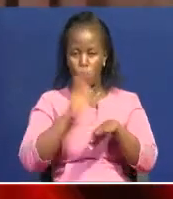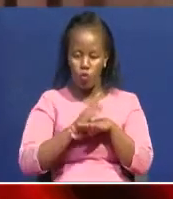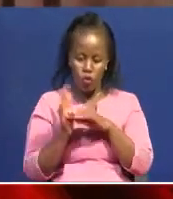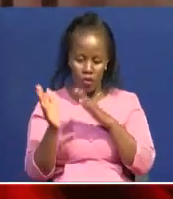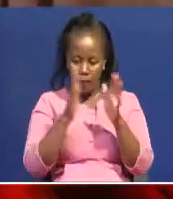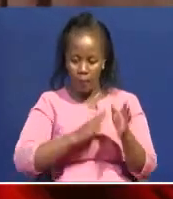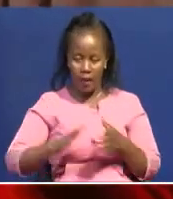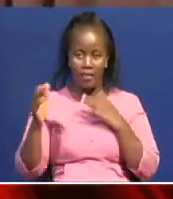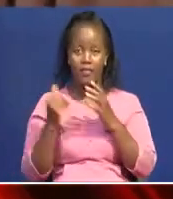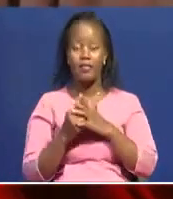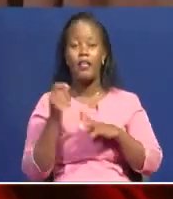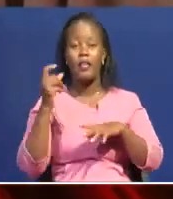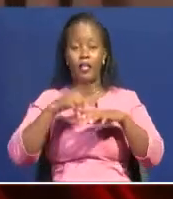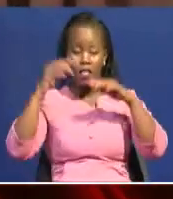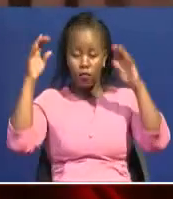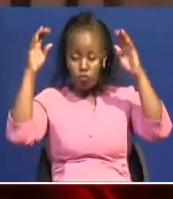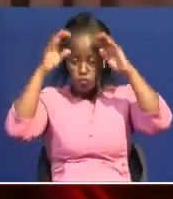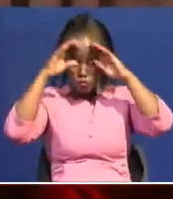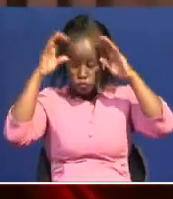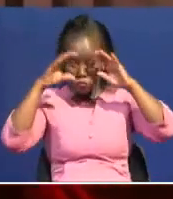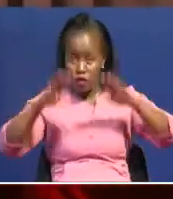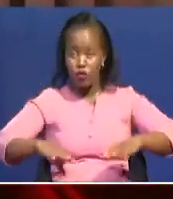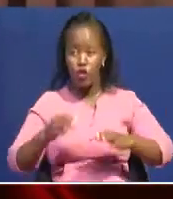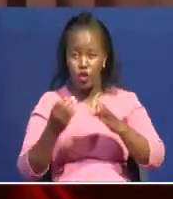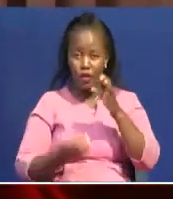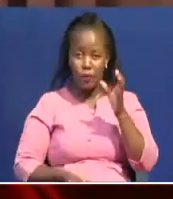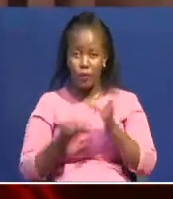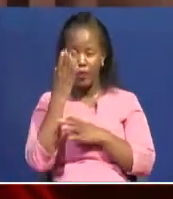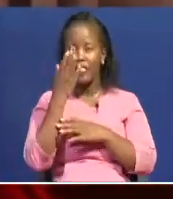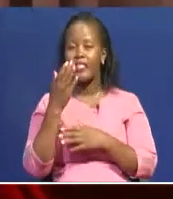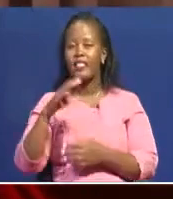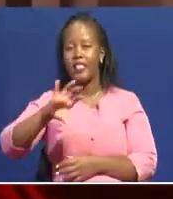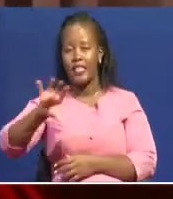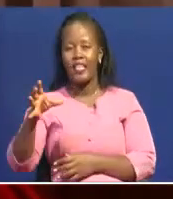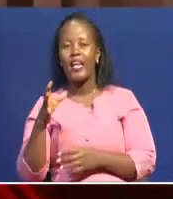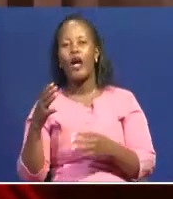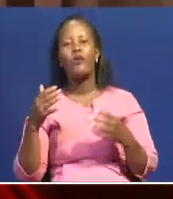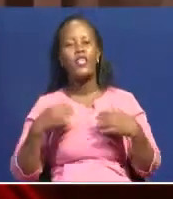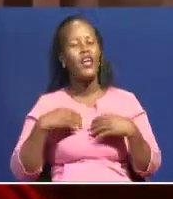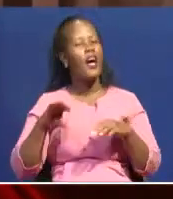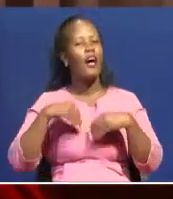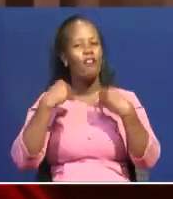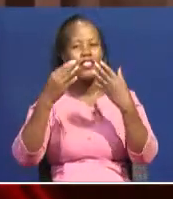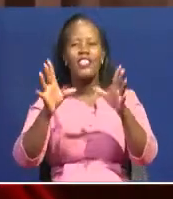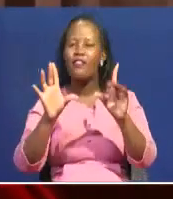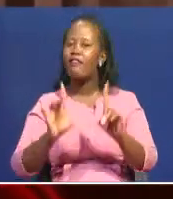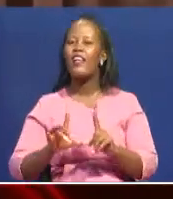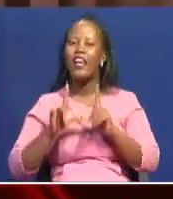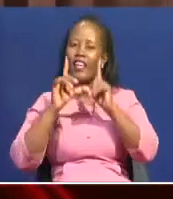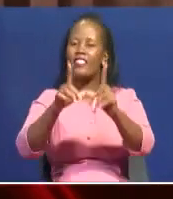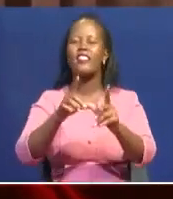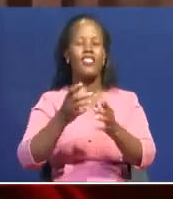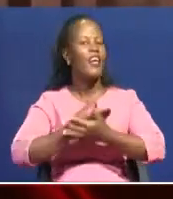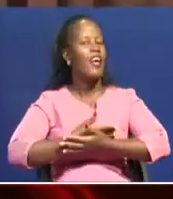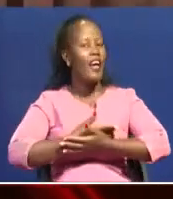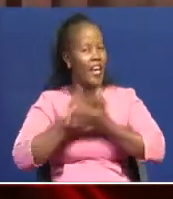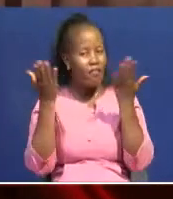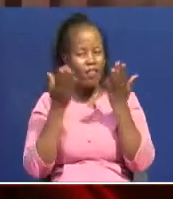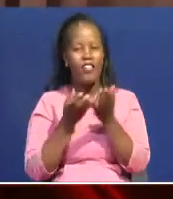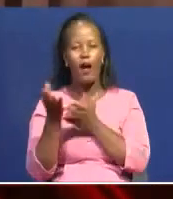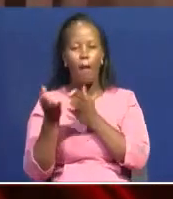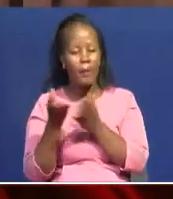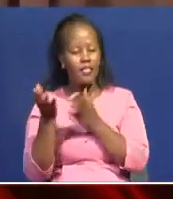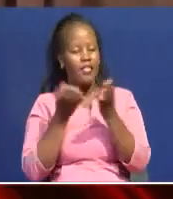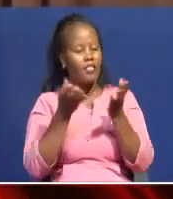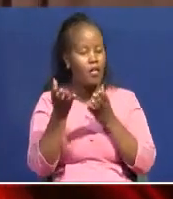the volition, counties have licensed almost every other establishment in our market centers and trading centers